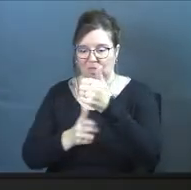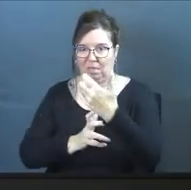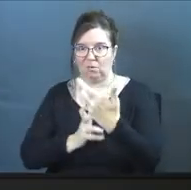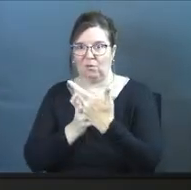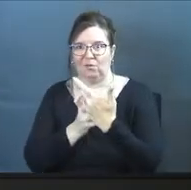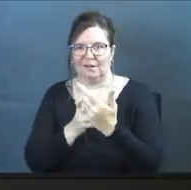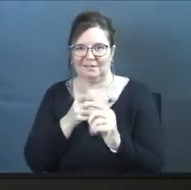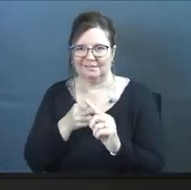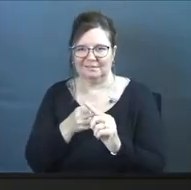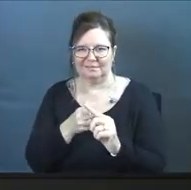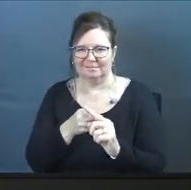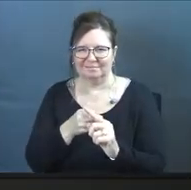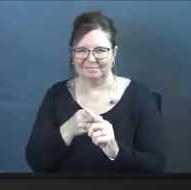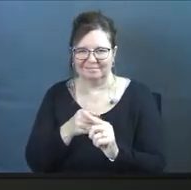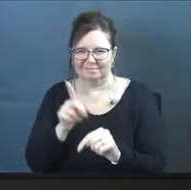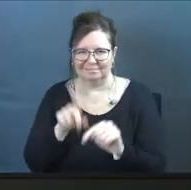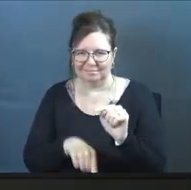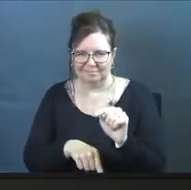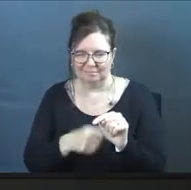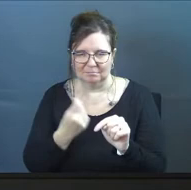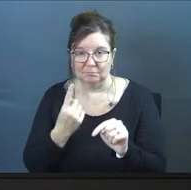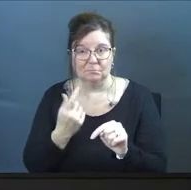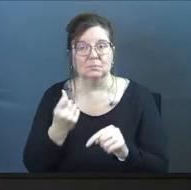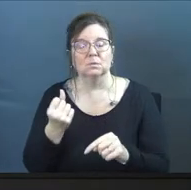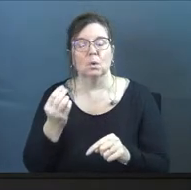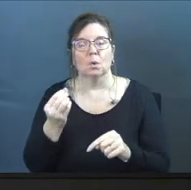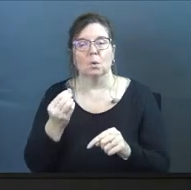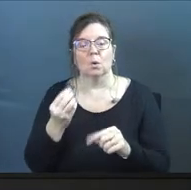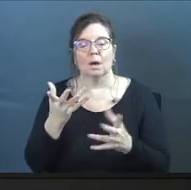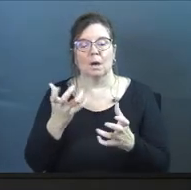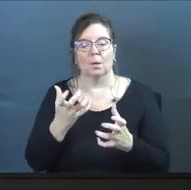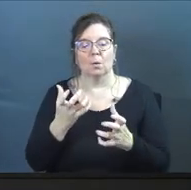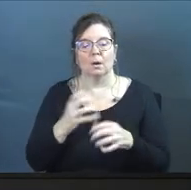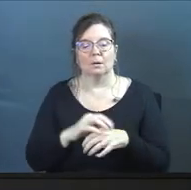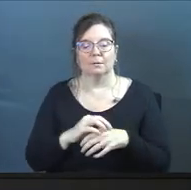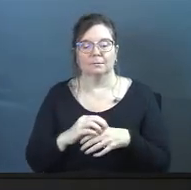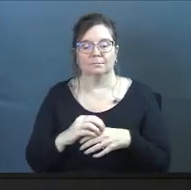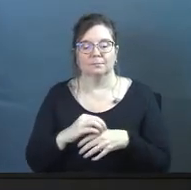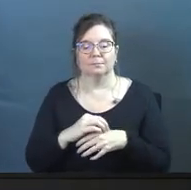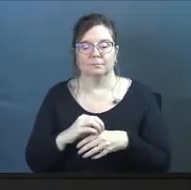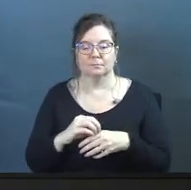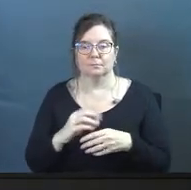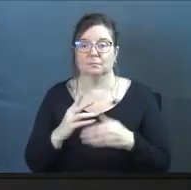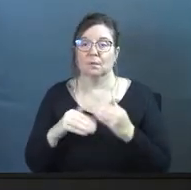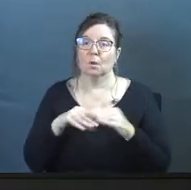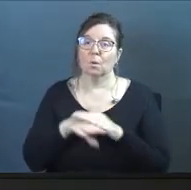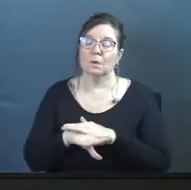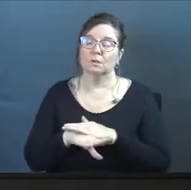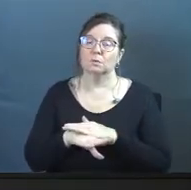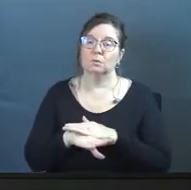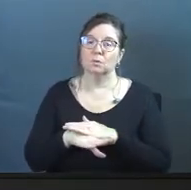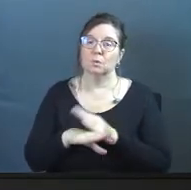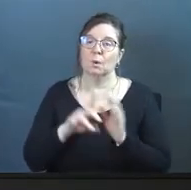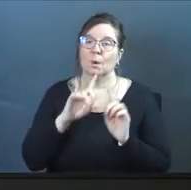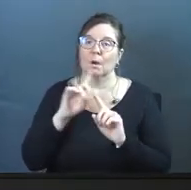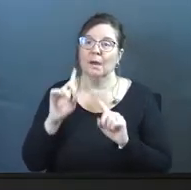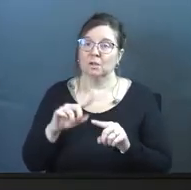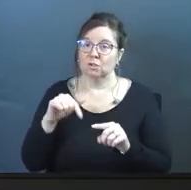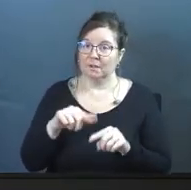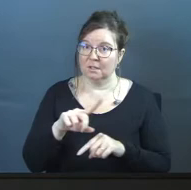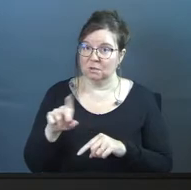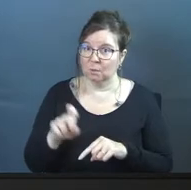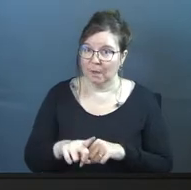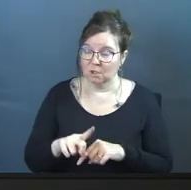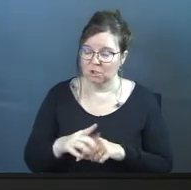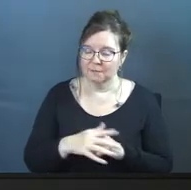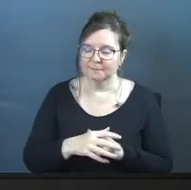of life. Are y'all following me so far? So I want to kind of go into answering this